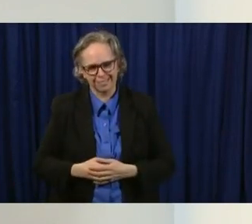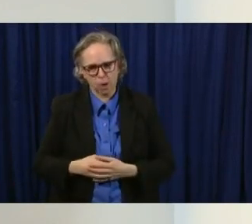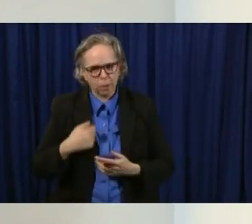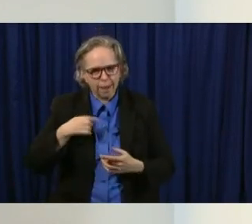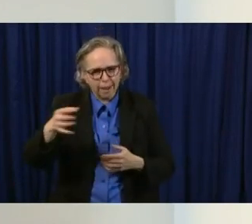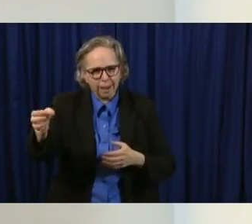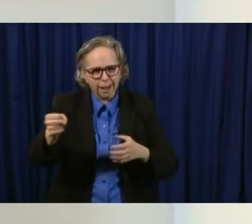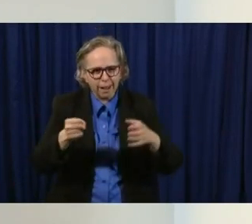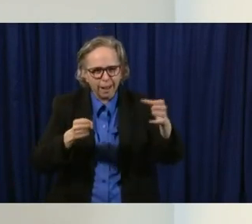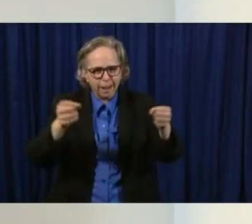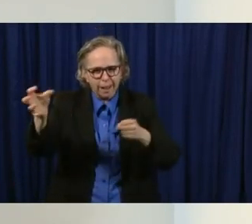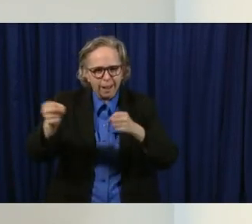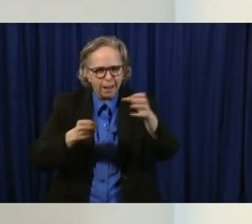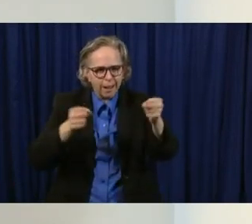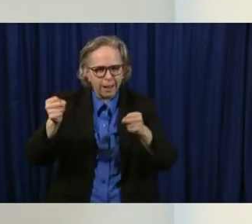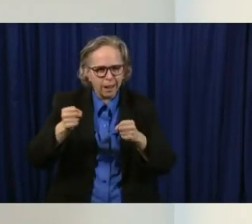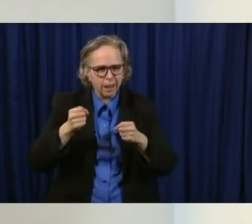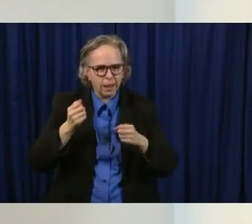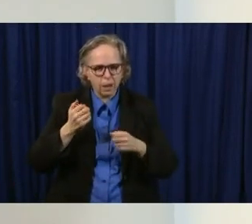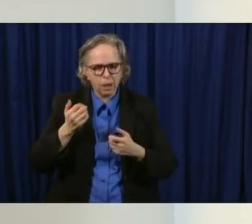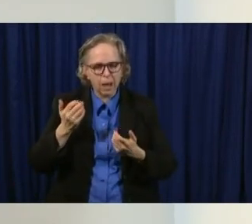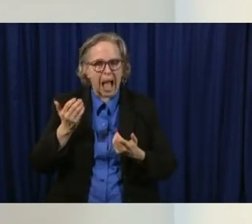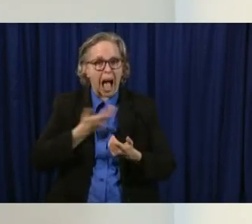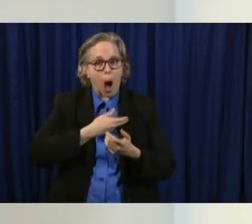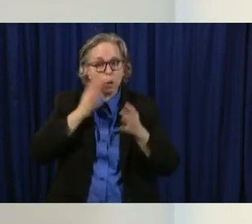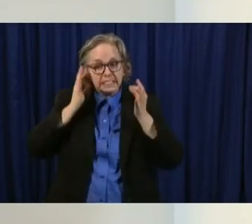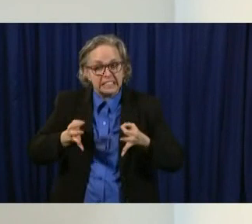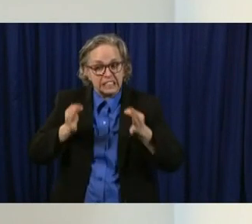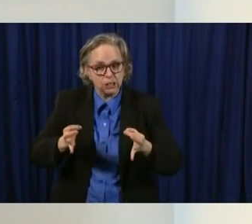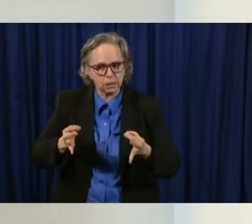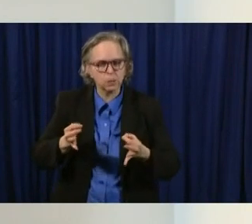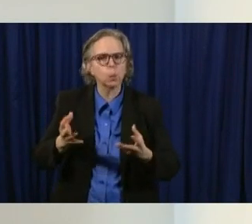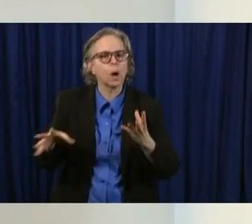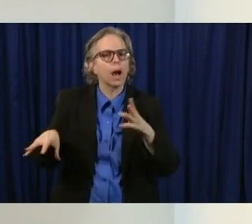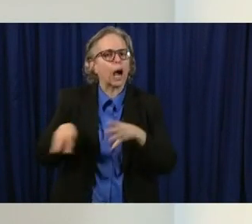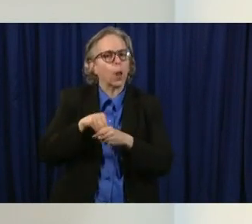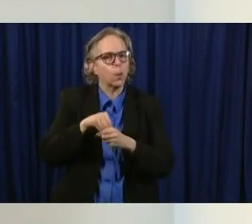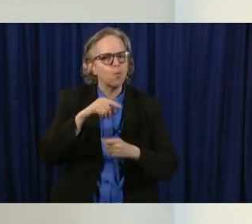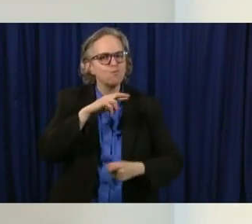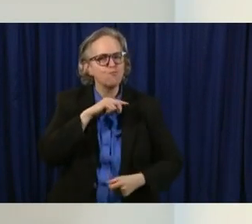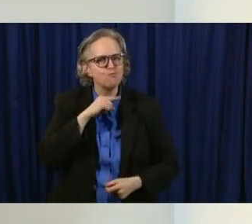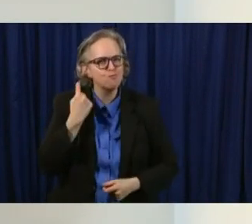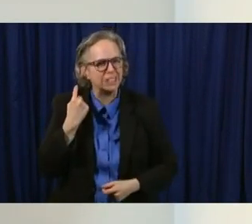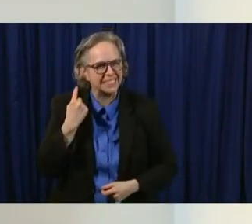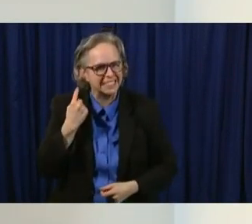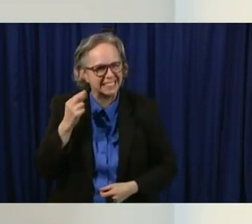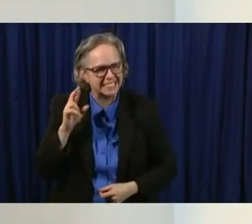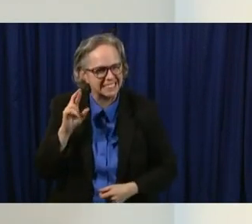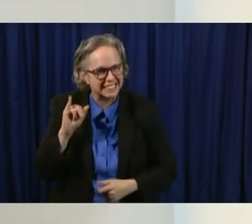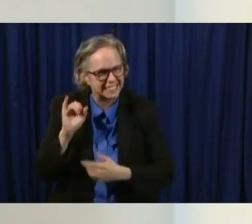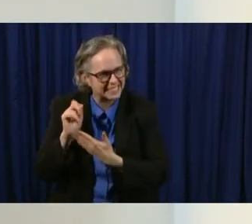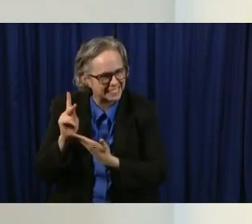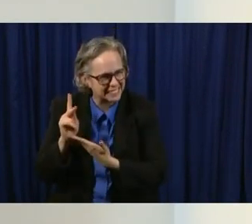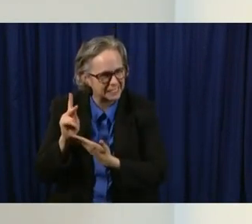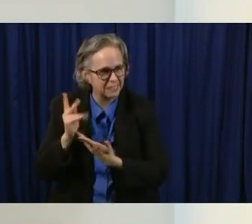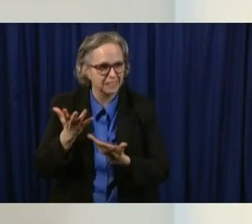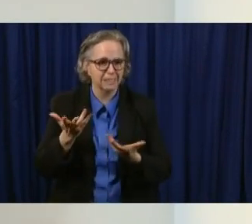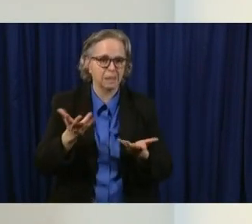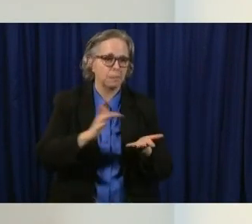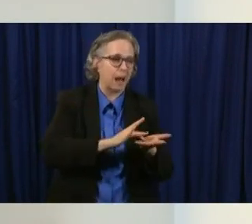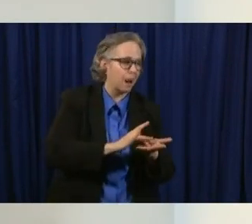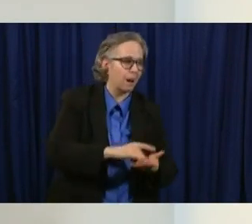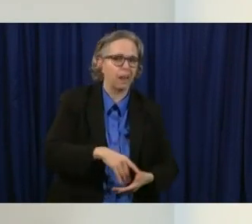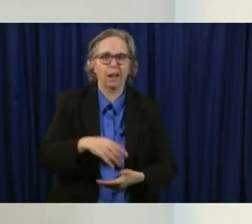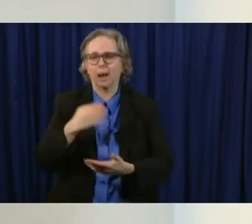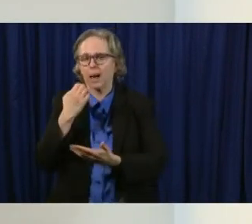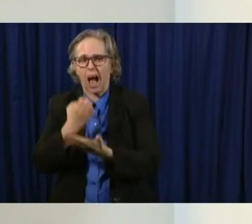risks. It has societal risks. It has personal risks. It has, uh, economic risks. Doing nothing is a